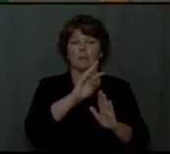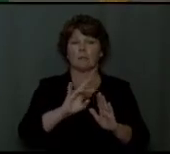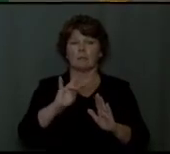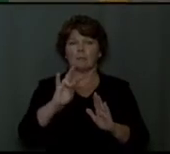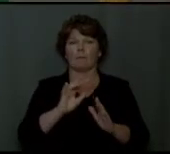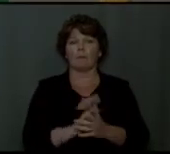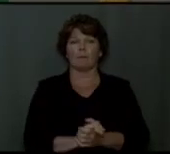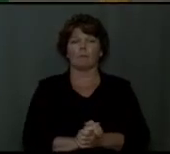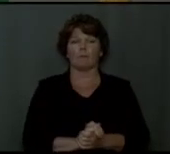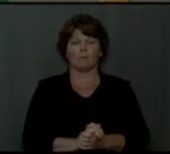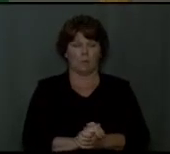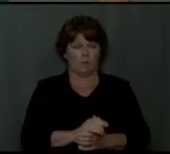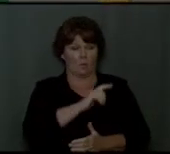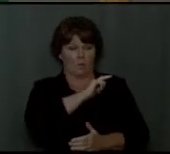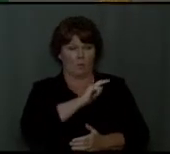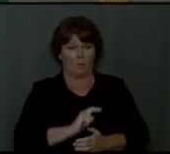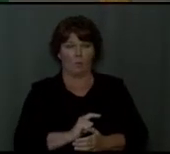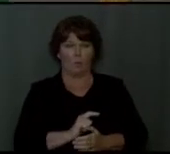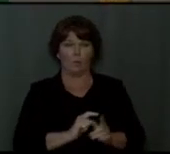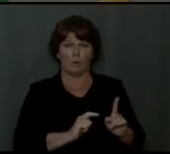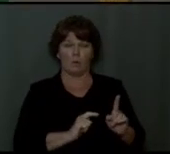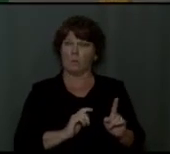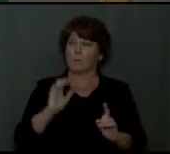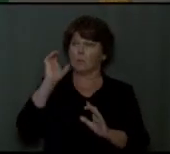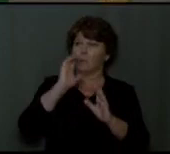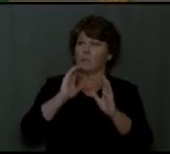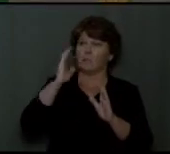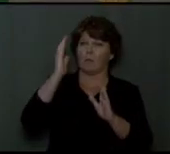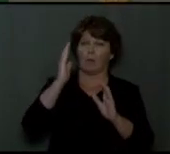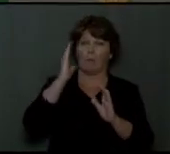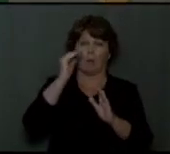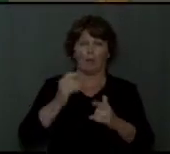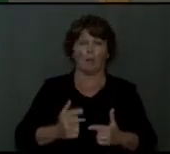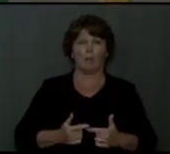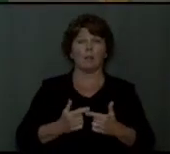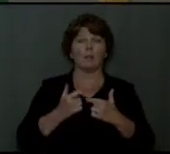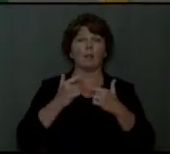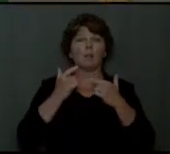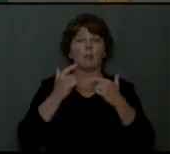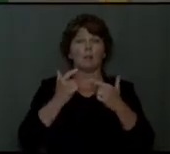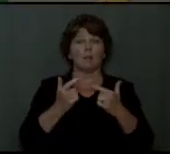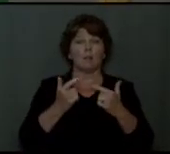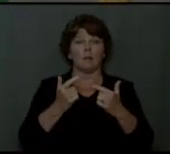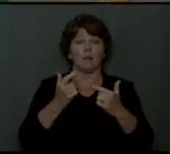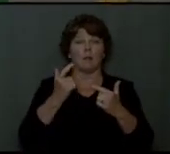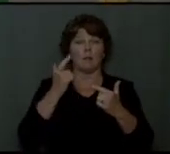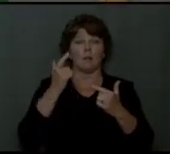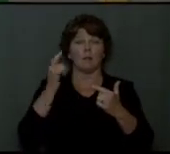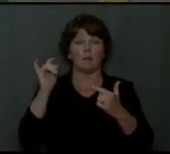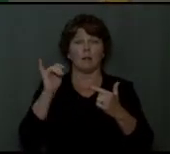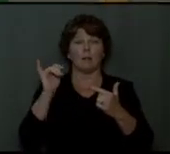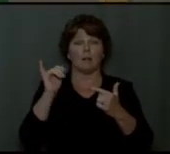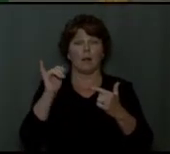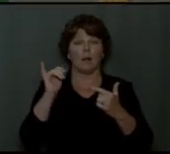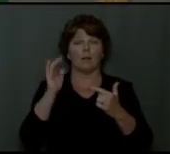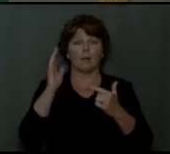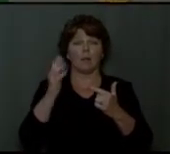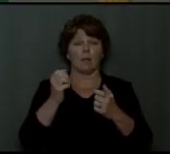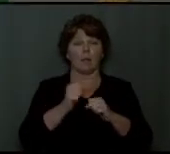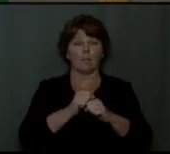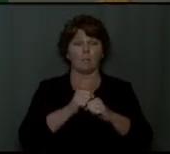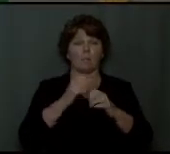Seek the Lord and live, lest he break out like fire in the house of Joseph,